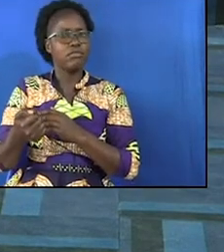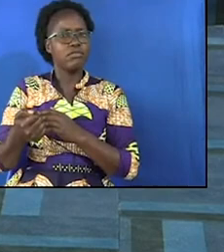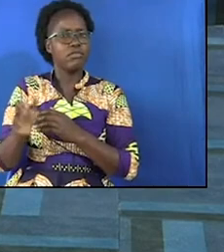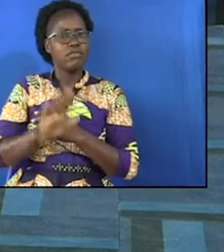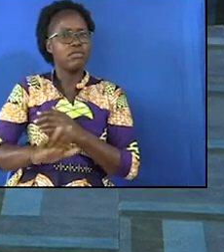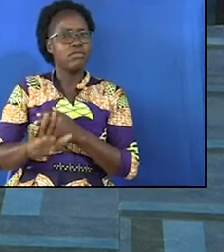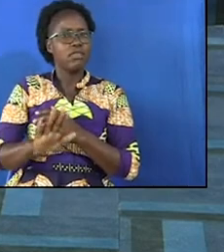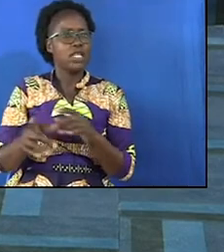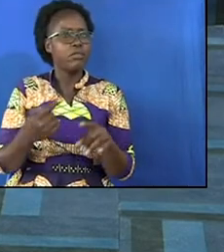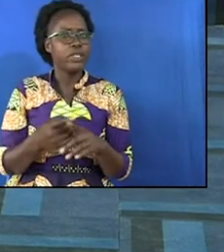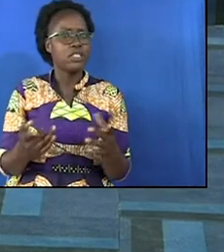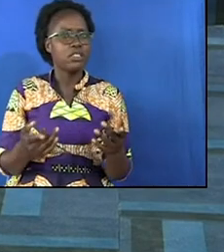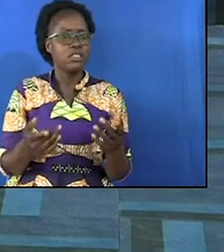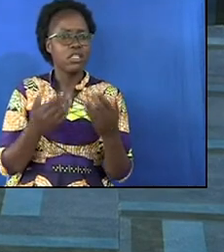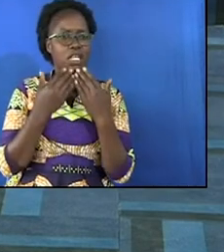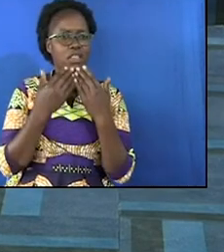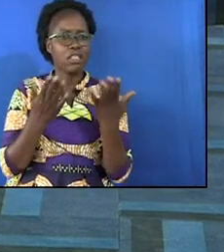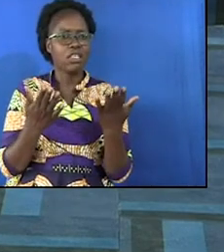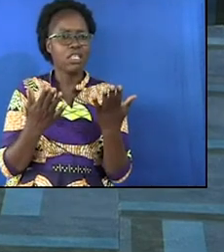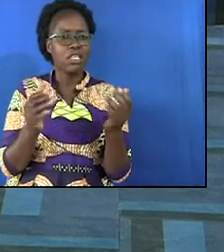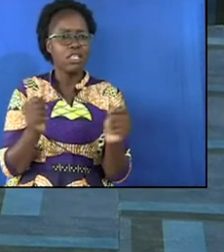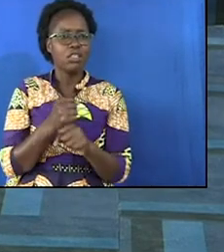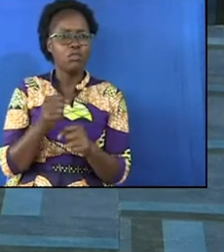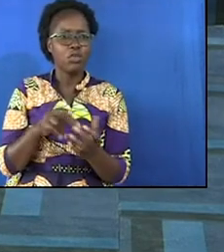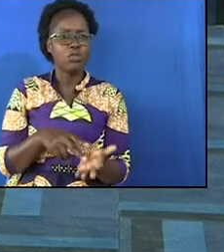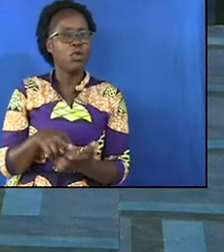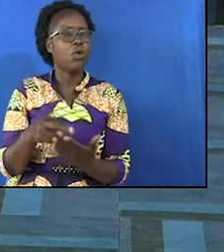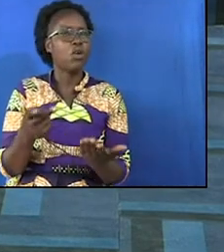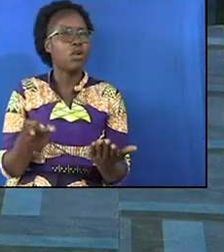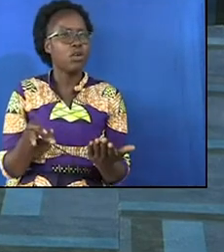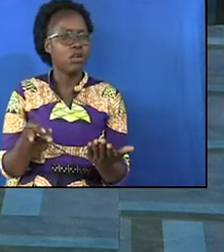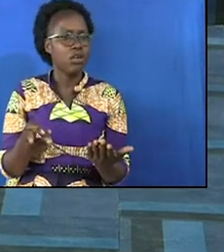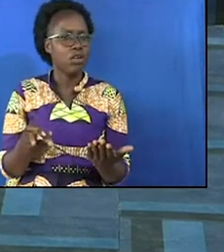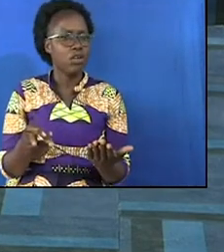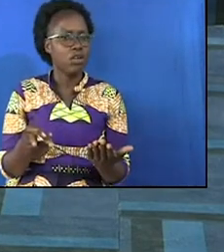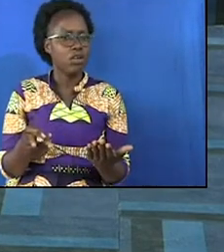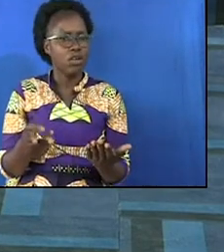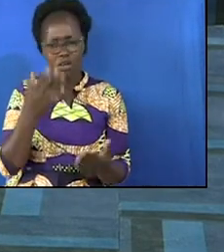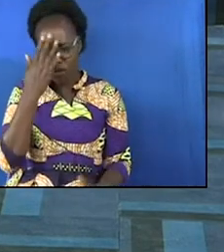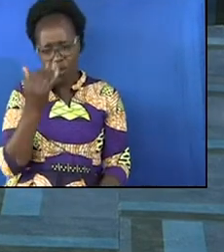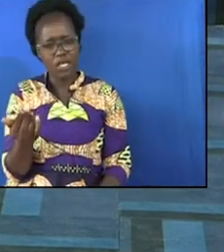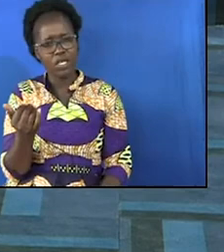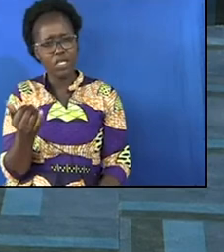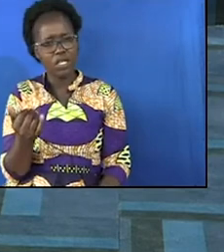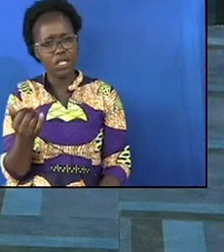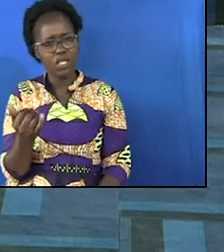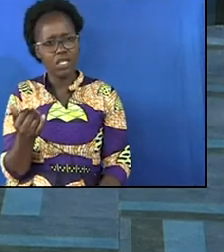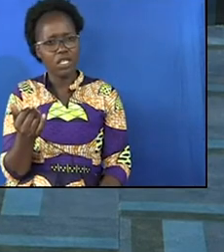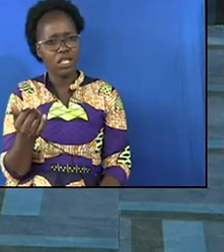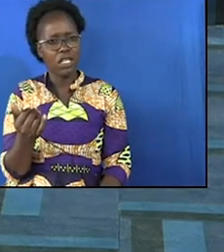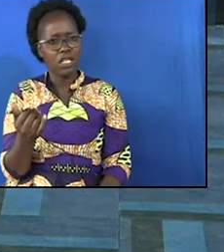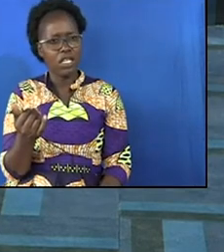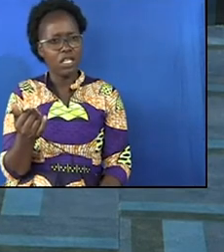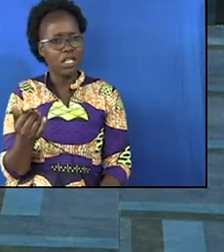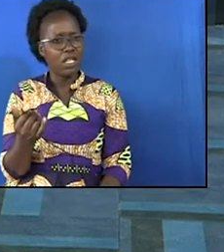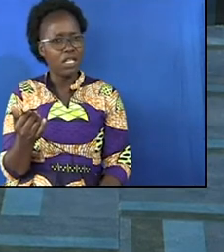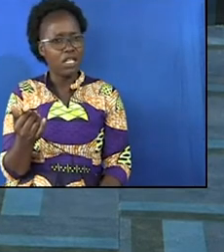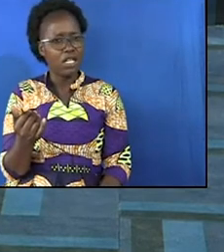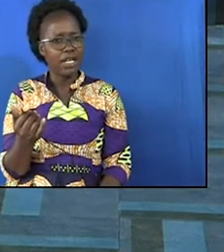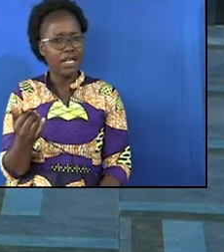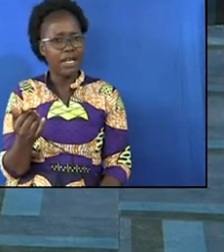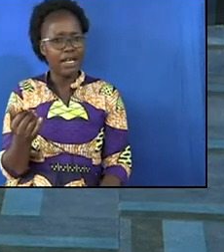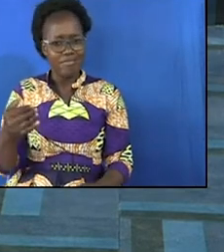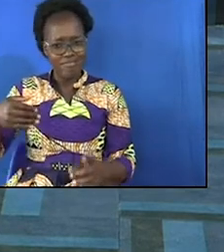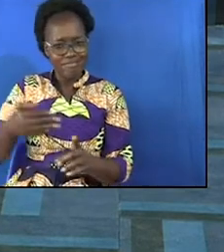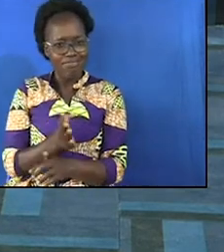but then he realized that he cannot move his legs why a giant snake God allowed a